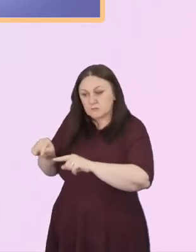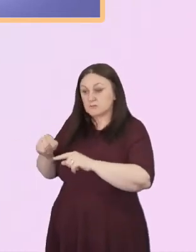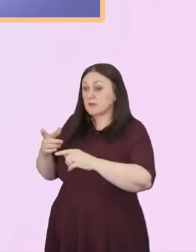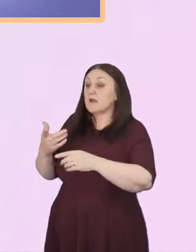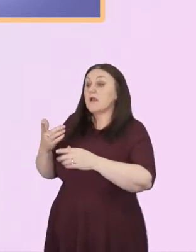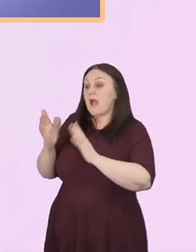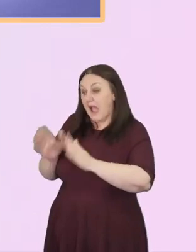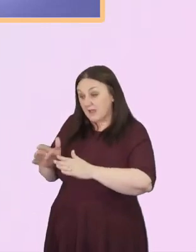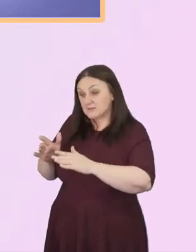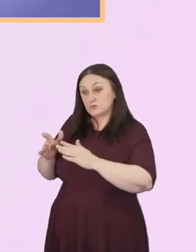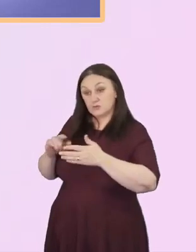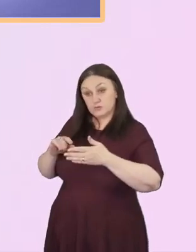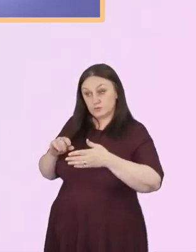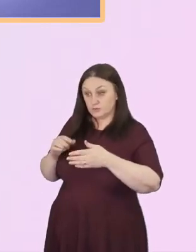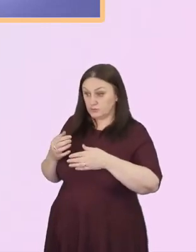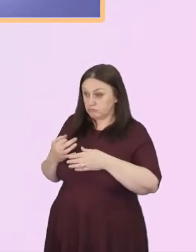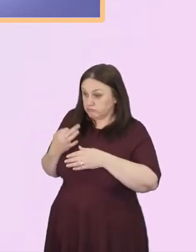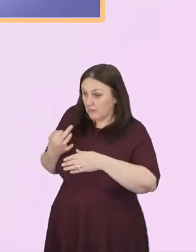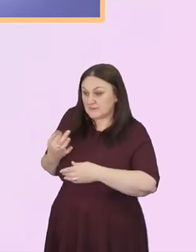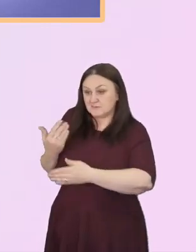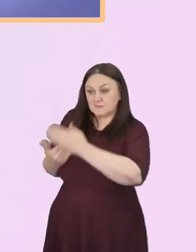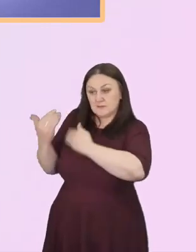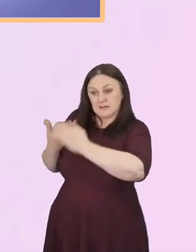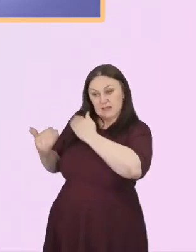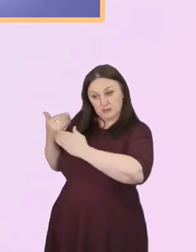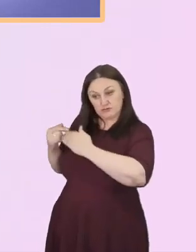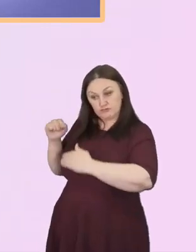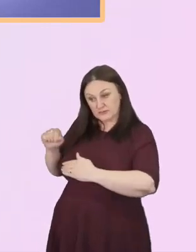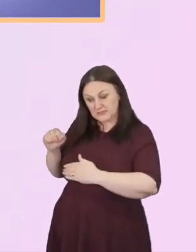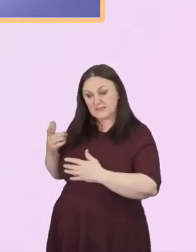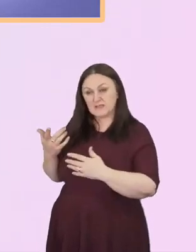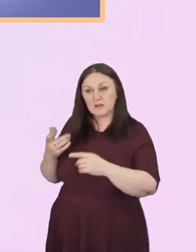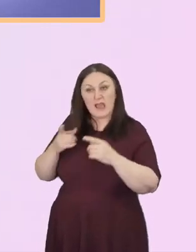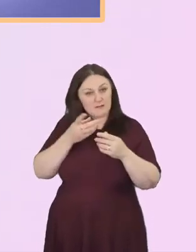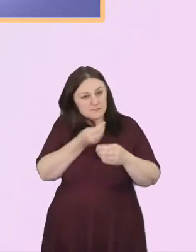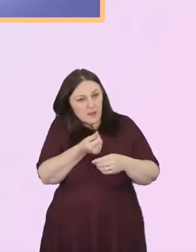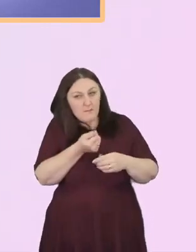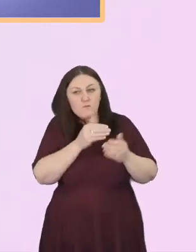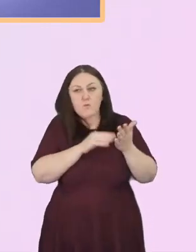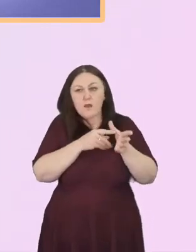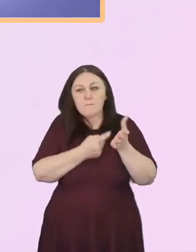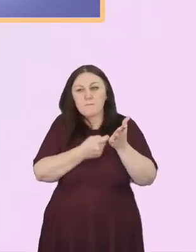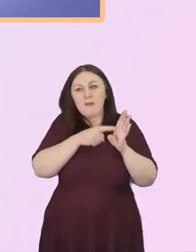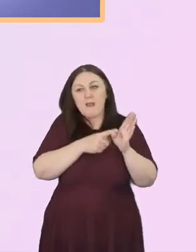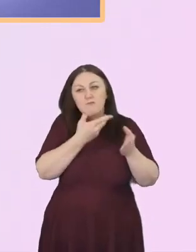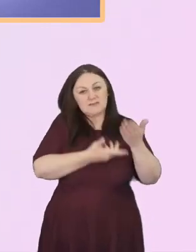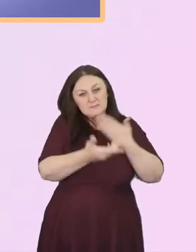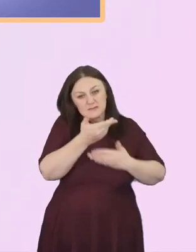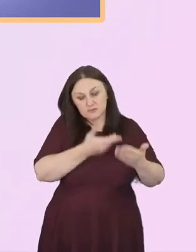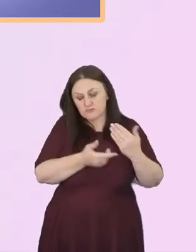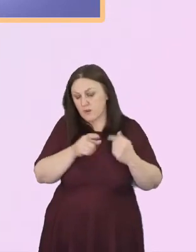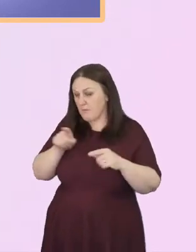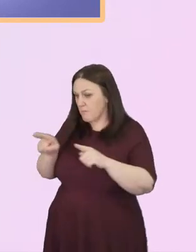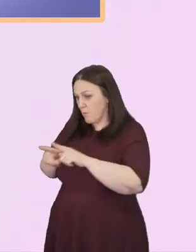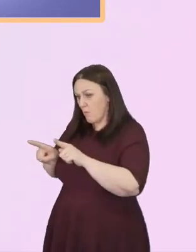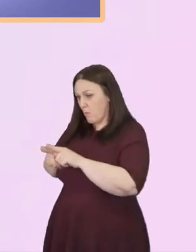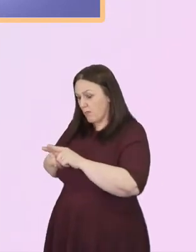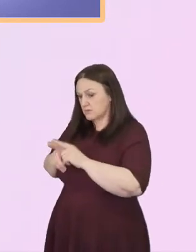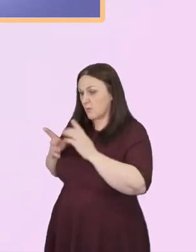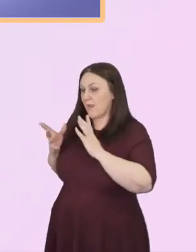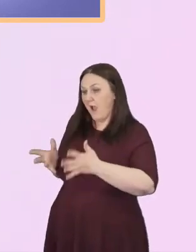as in the past, what's made us who we are and some of what Mary has just described, but also who we are now.